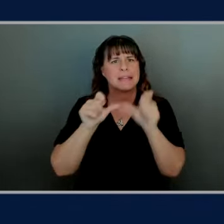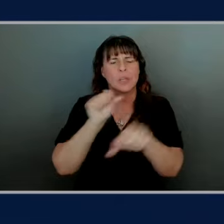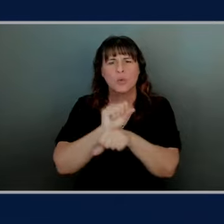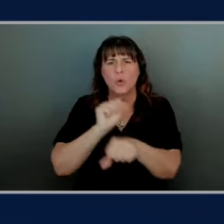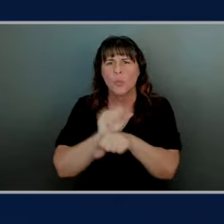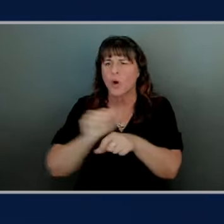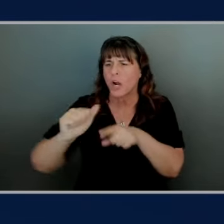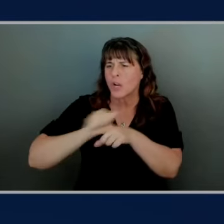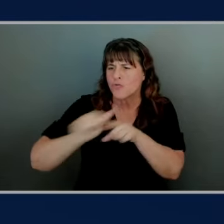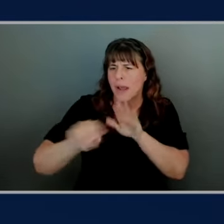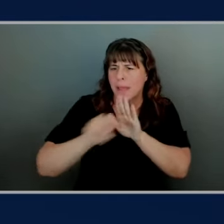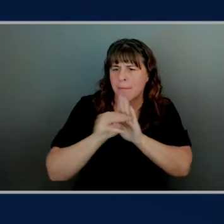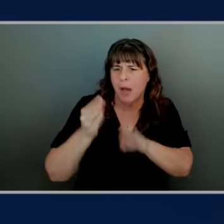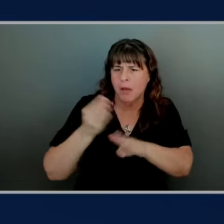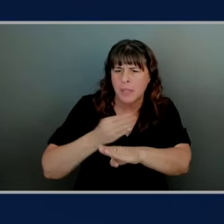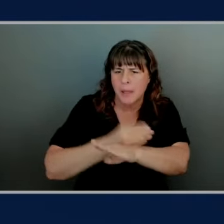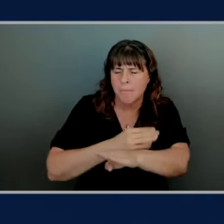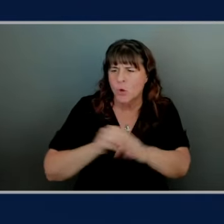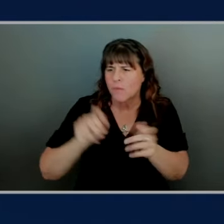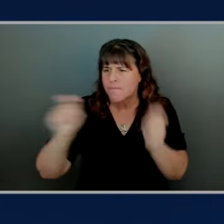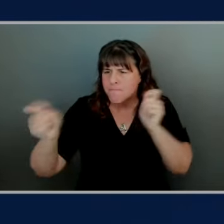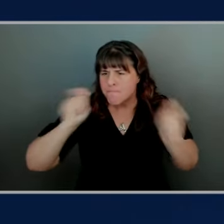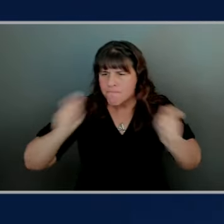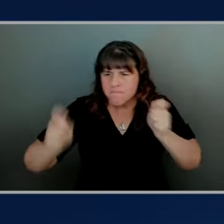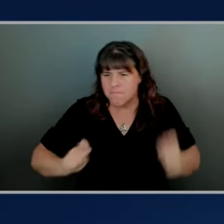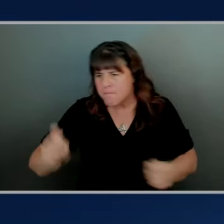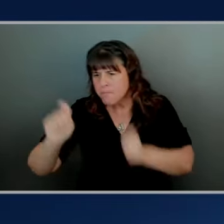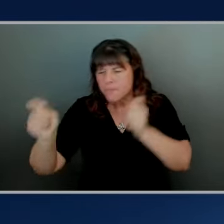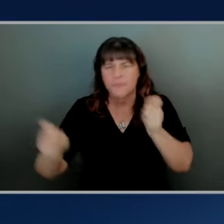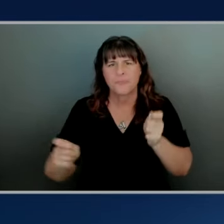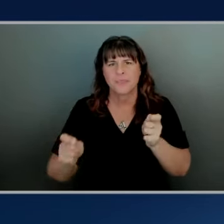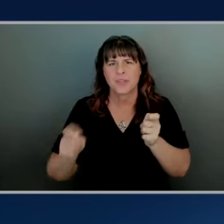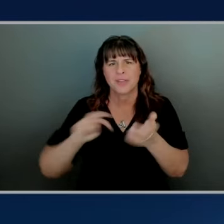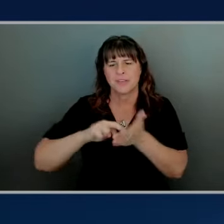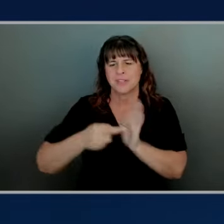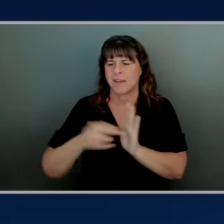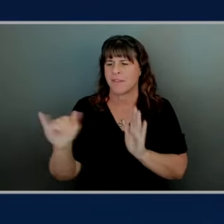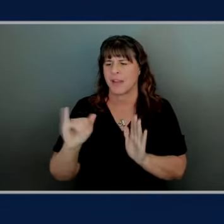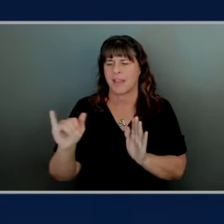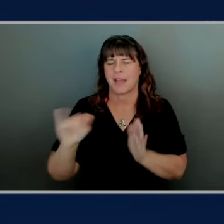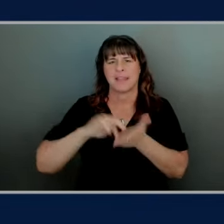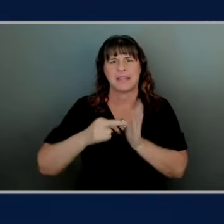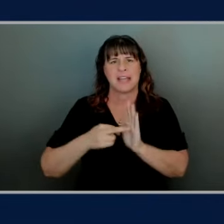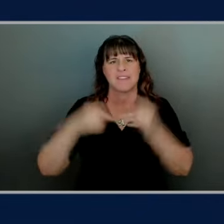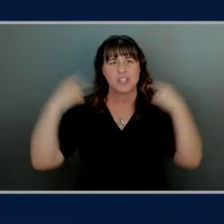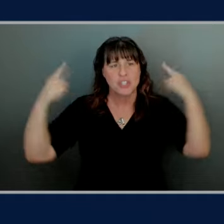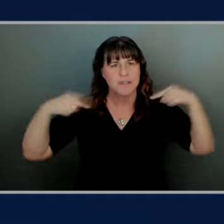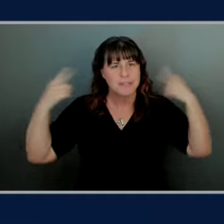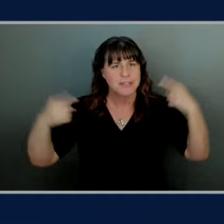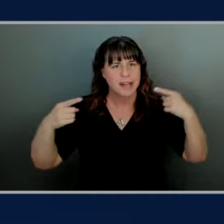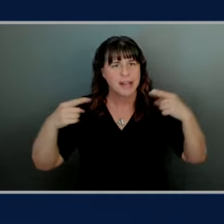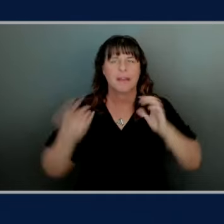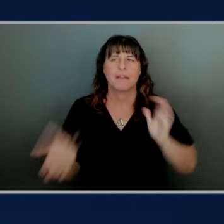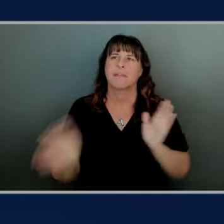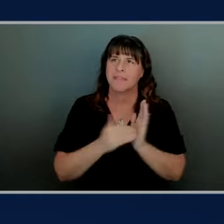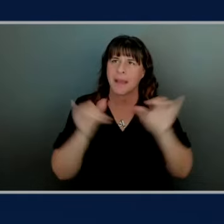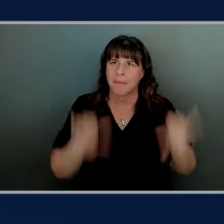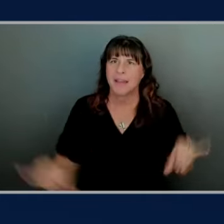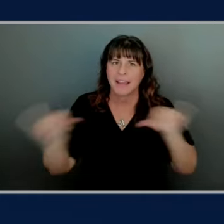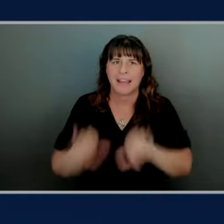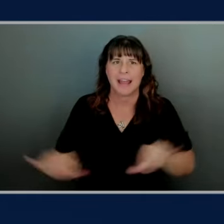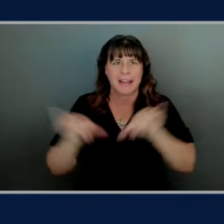models and improving those models and then like you iterate over it there's this definition of like the definition of insanity is doing the same thing over and over again right